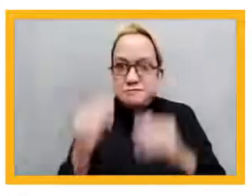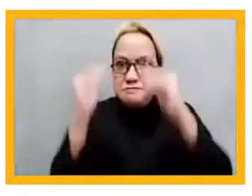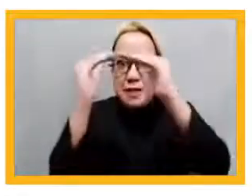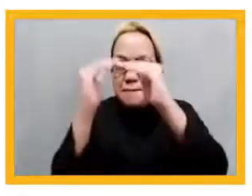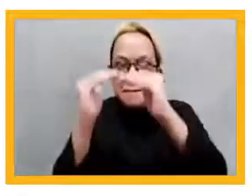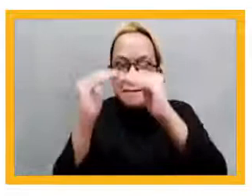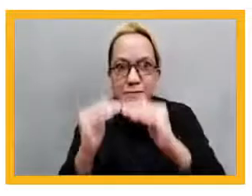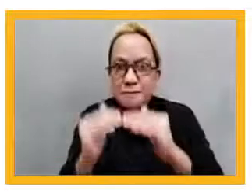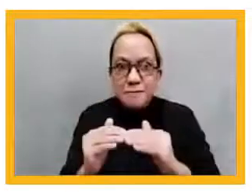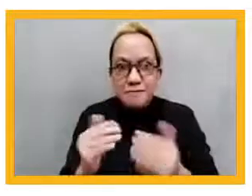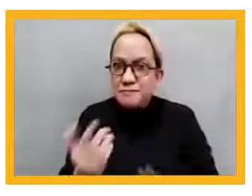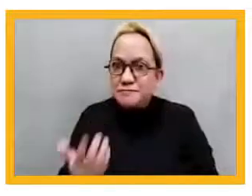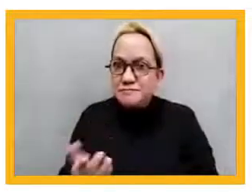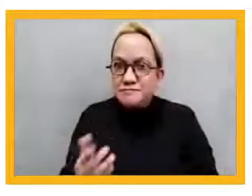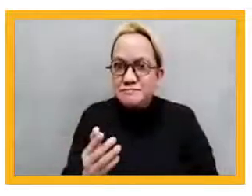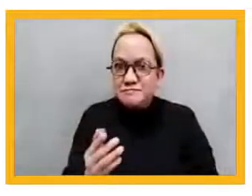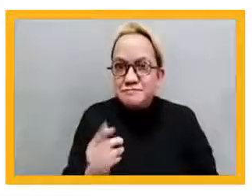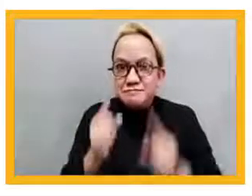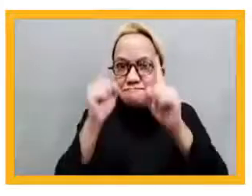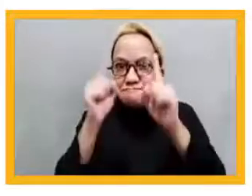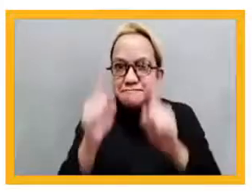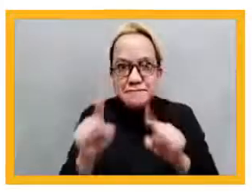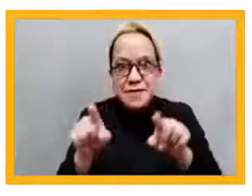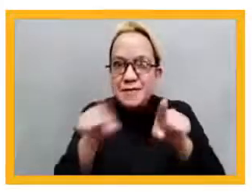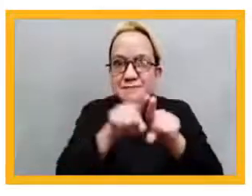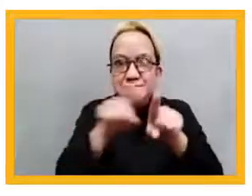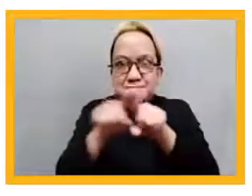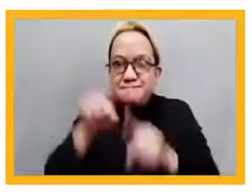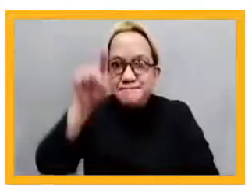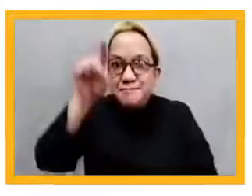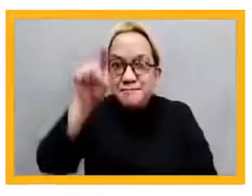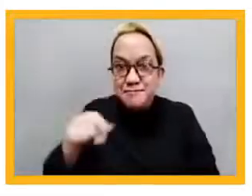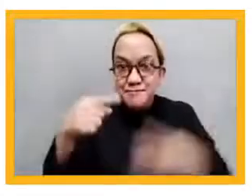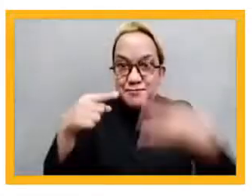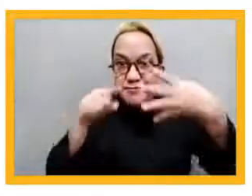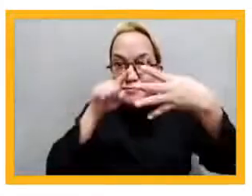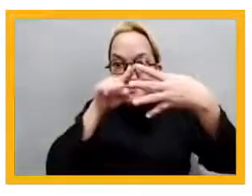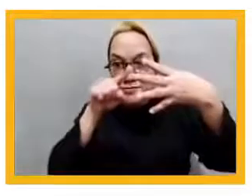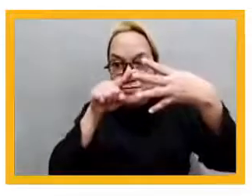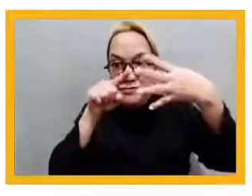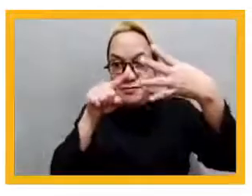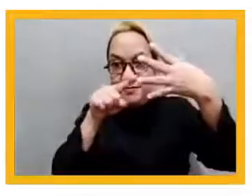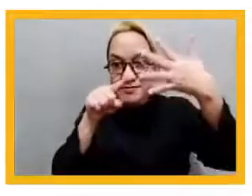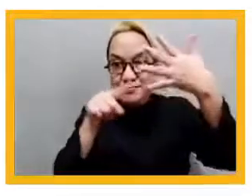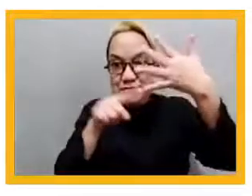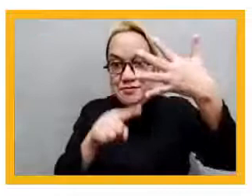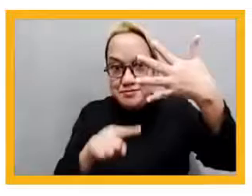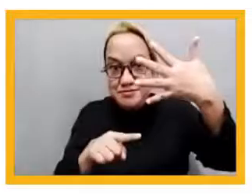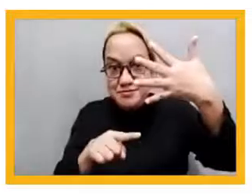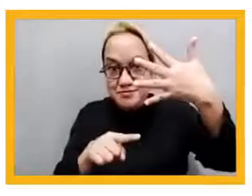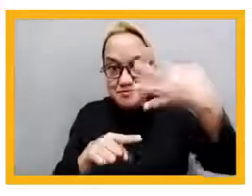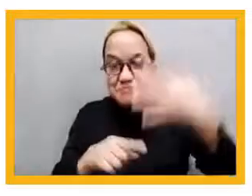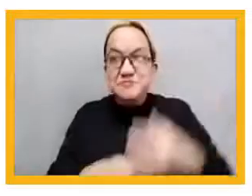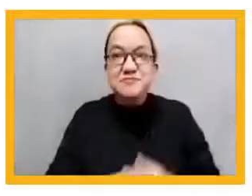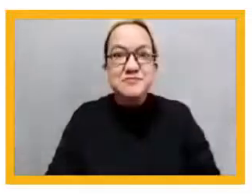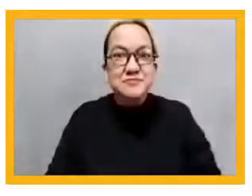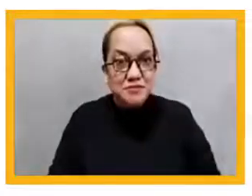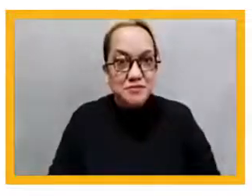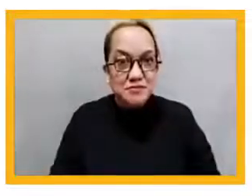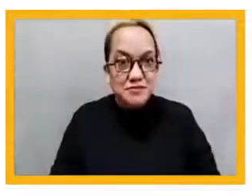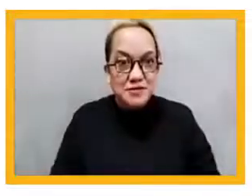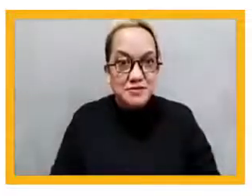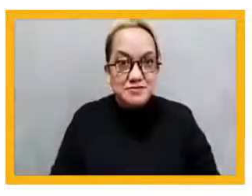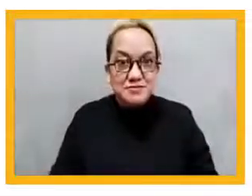in the poll question. I think the first option for STEM or STEAM got a lot of votes as well